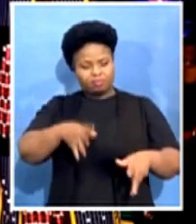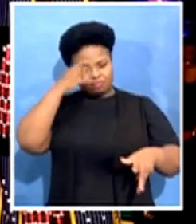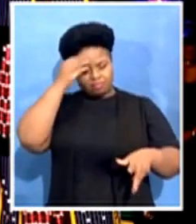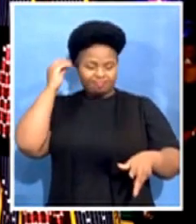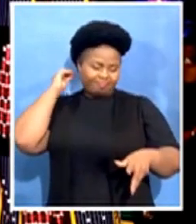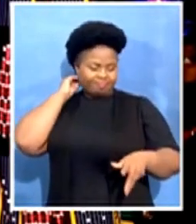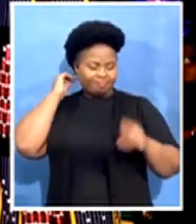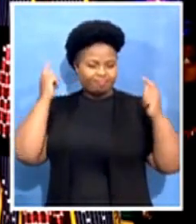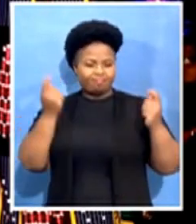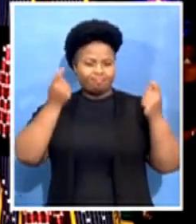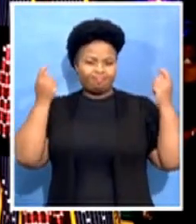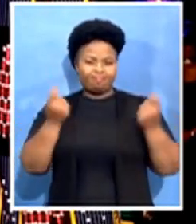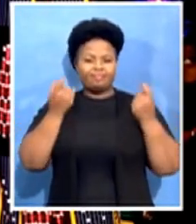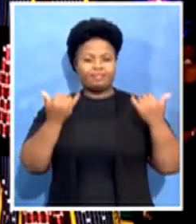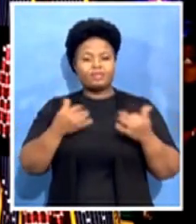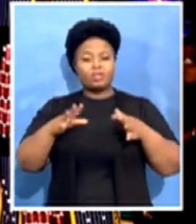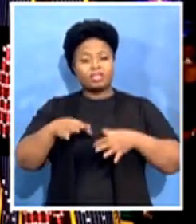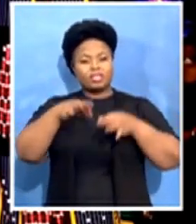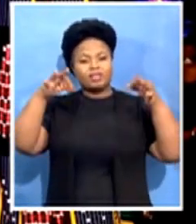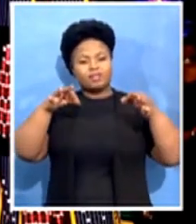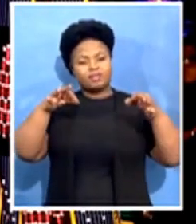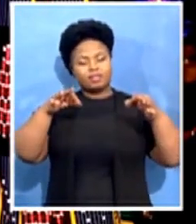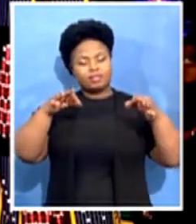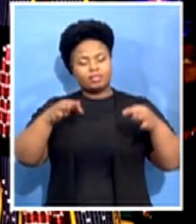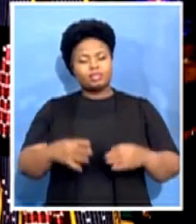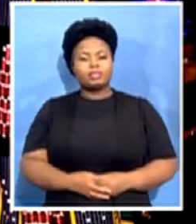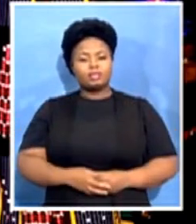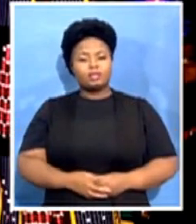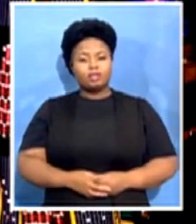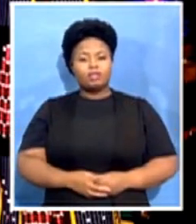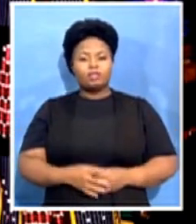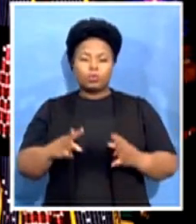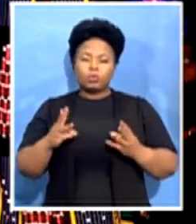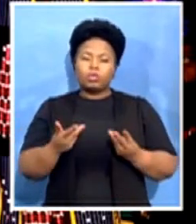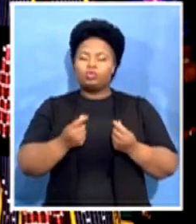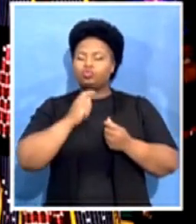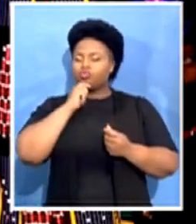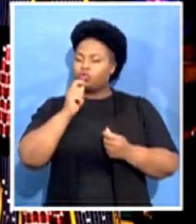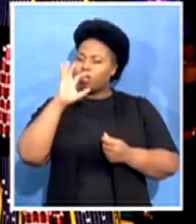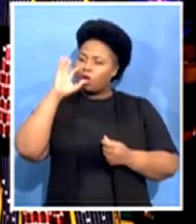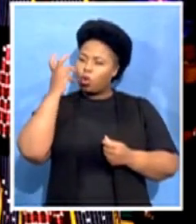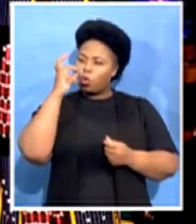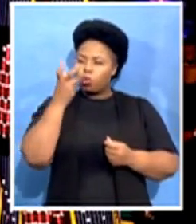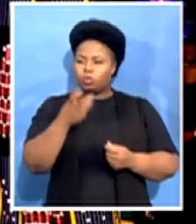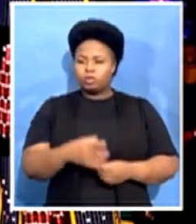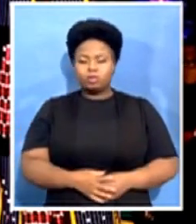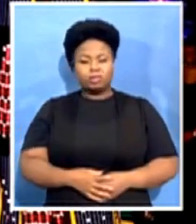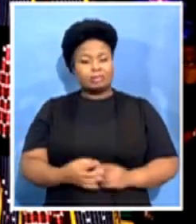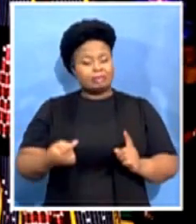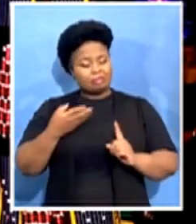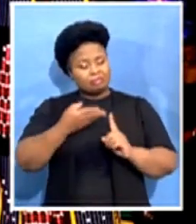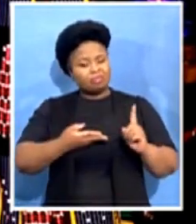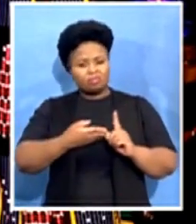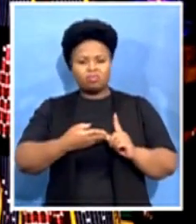of the purest gold. Hers was a sanctified voice, an